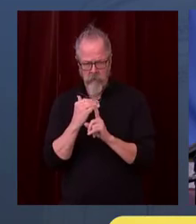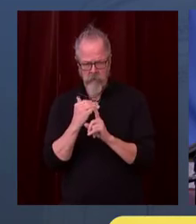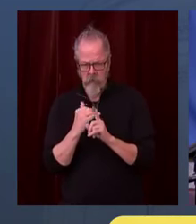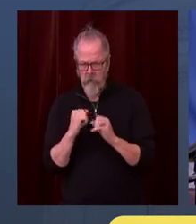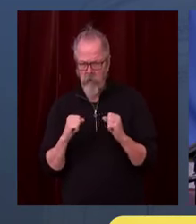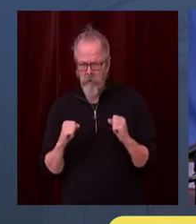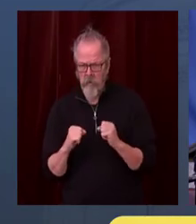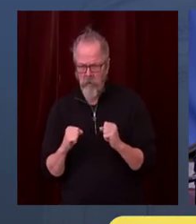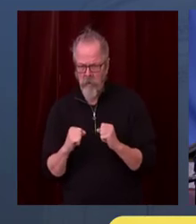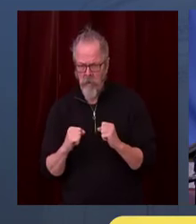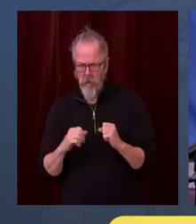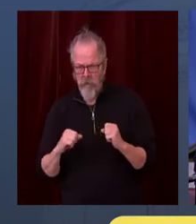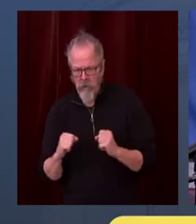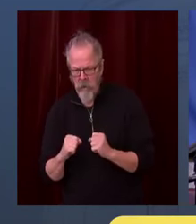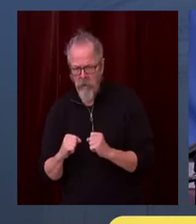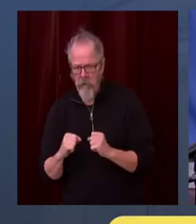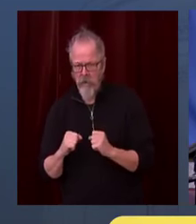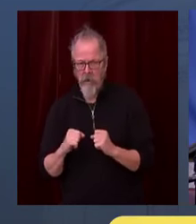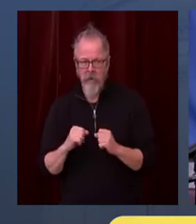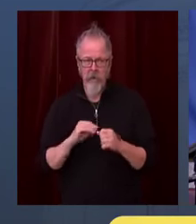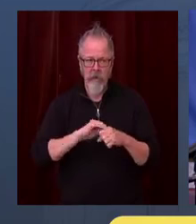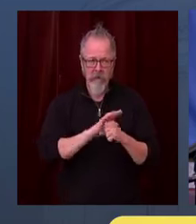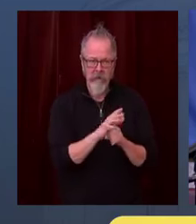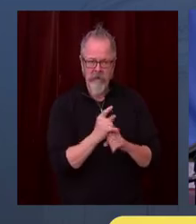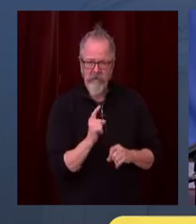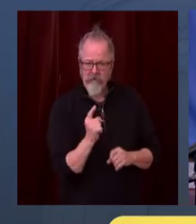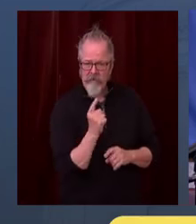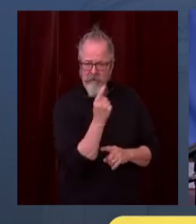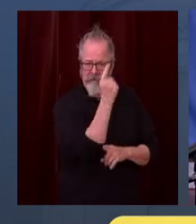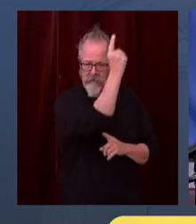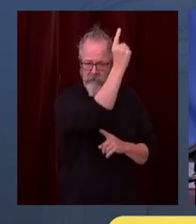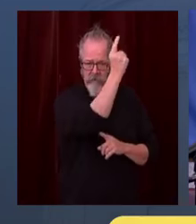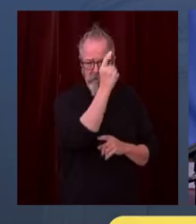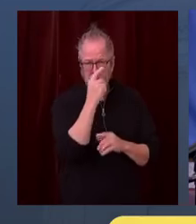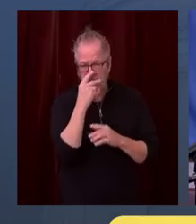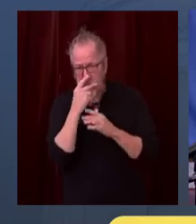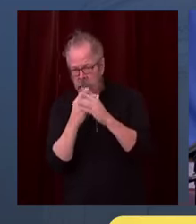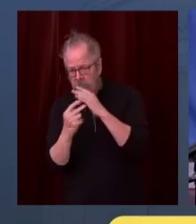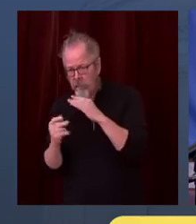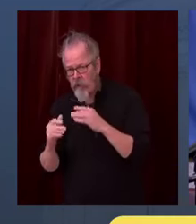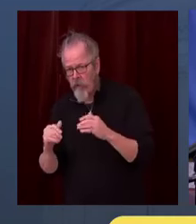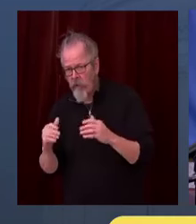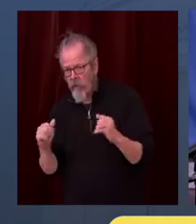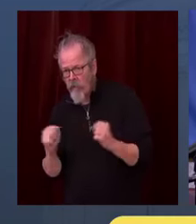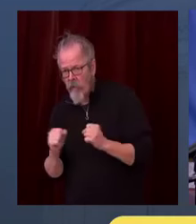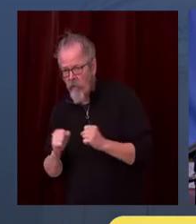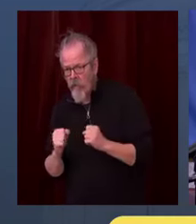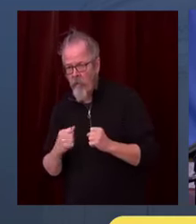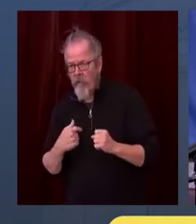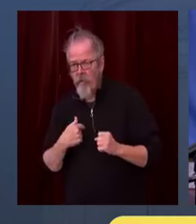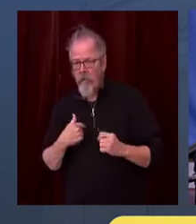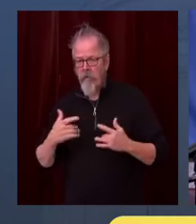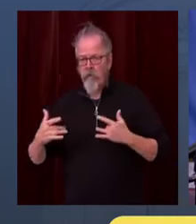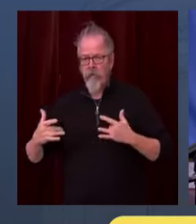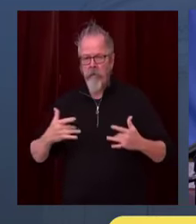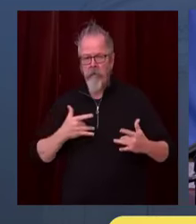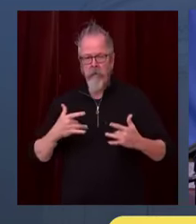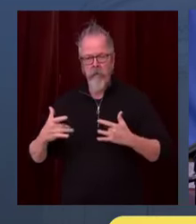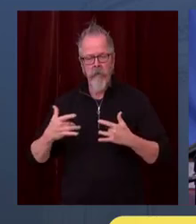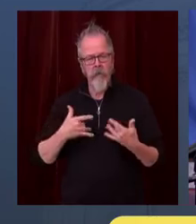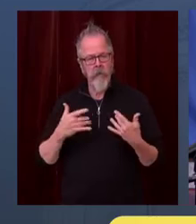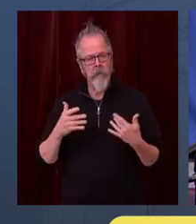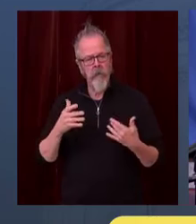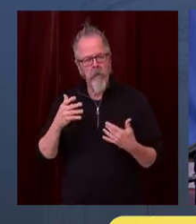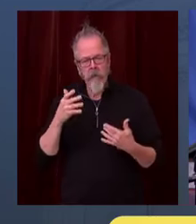So the time has come to reinstate some of the restrictions on activities statewide to preserve our well-being and to